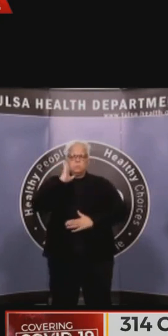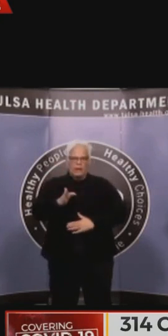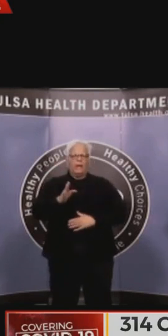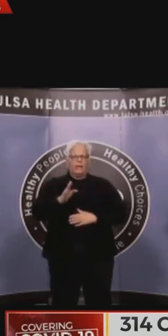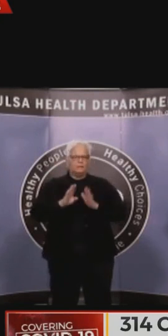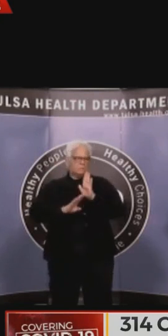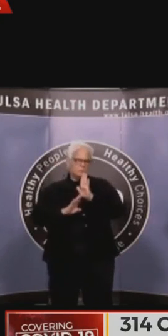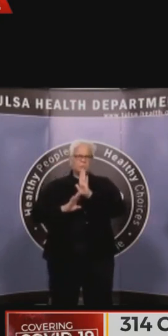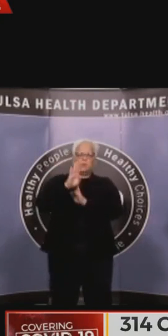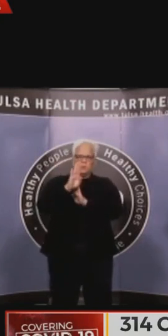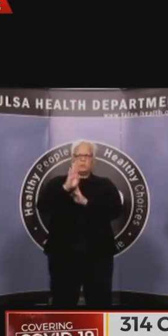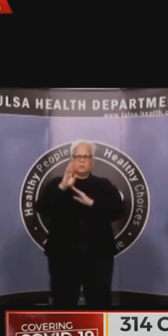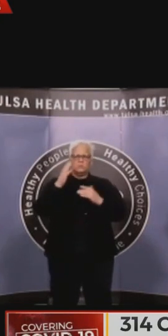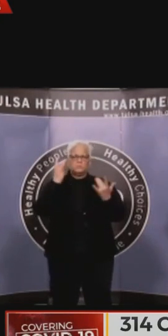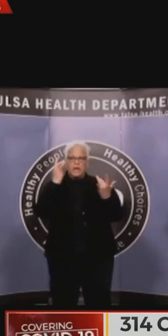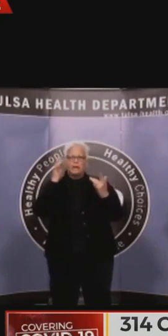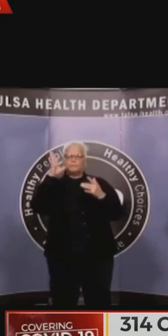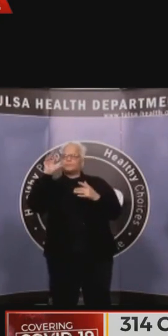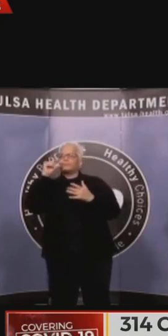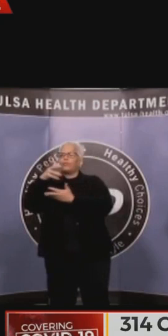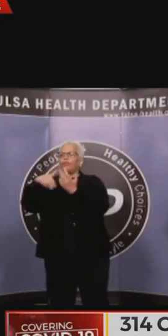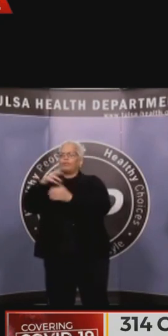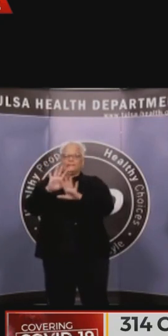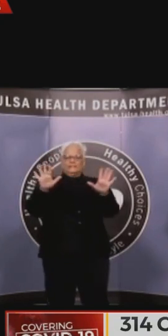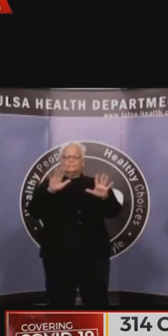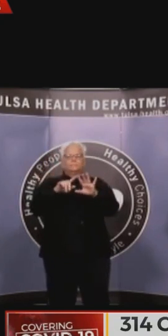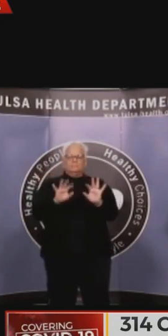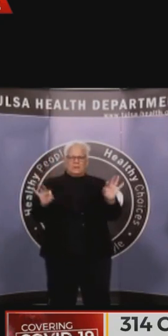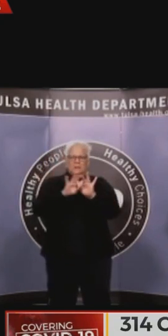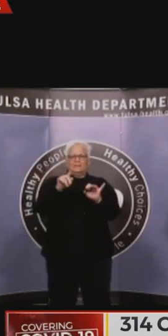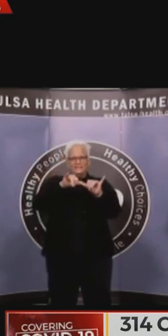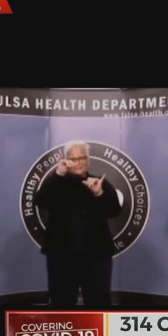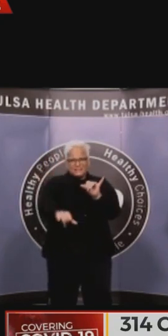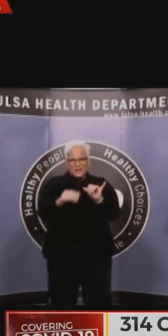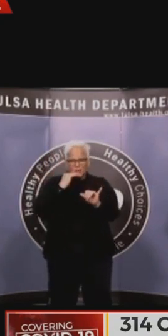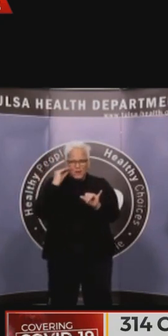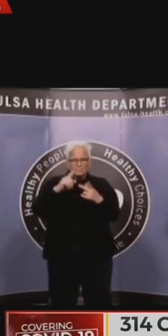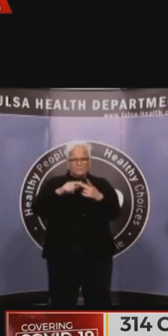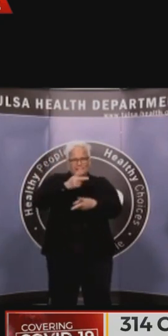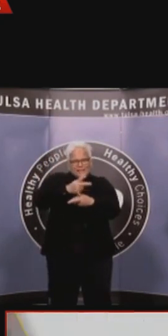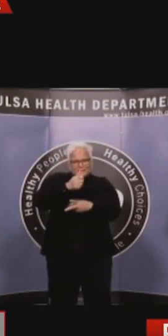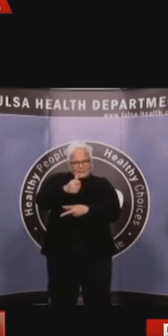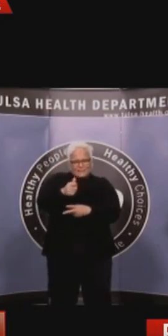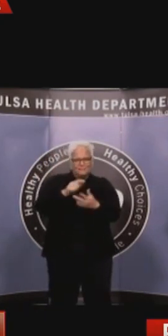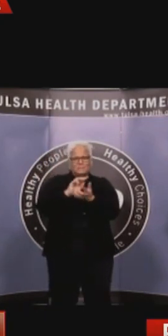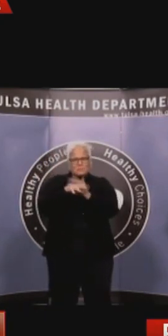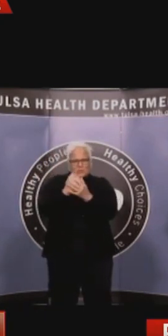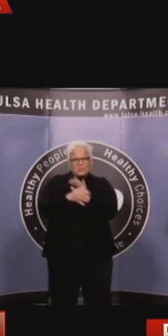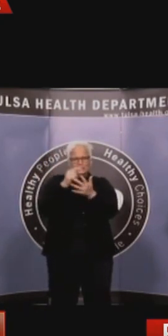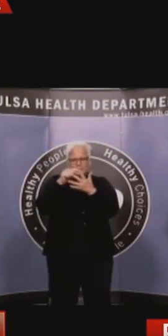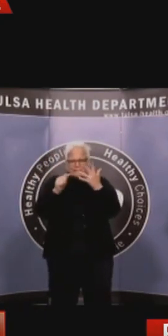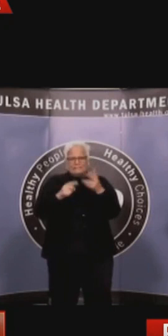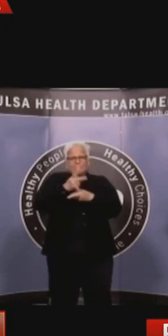happy to hear families are discovering alternative ways to observe the spring holidays, including streaming and online faith services,